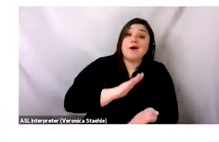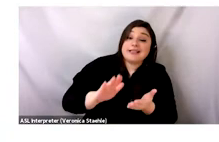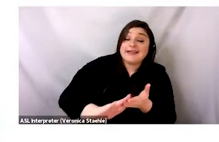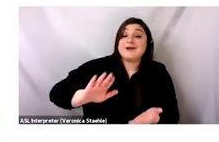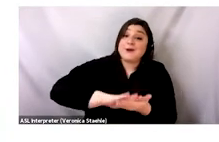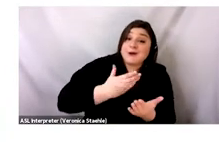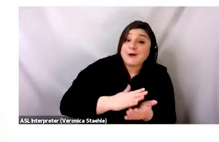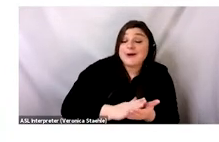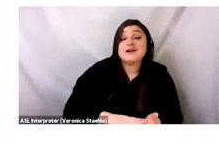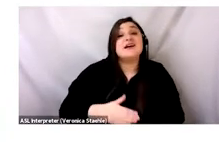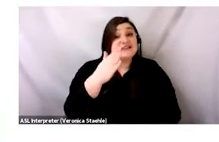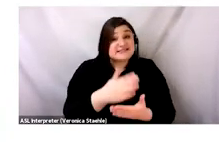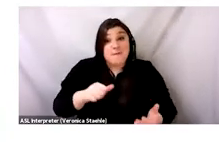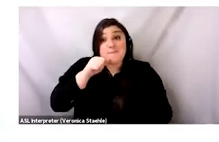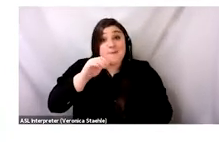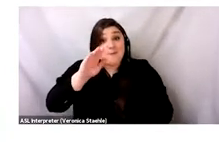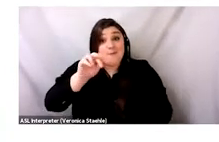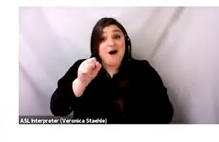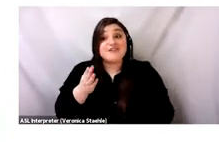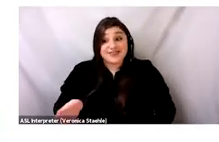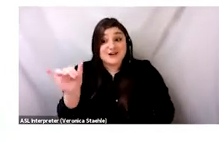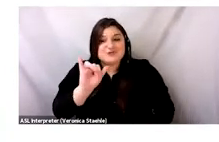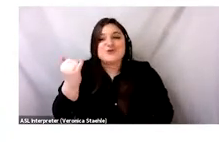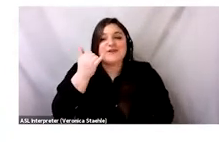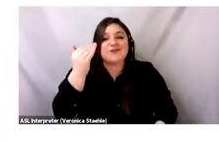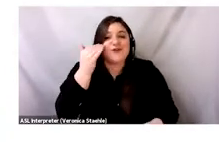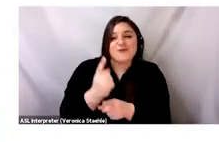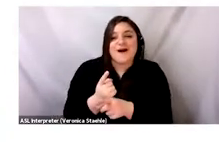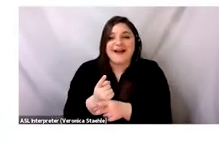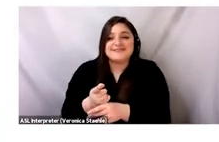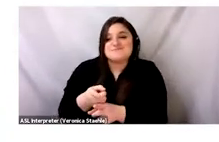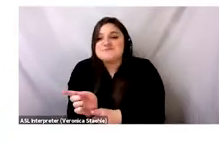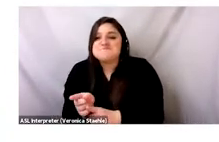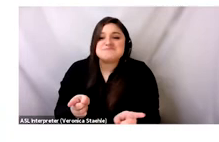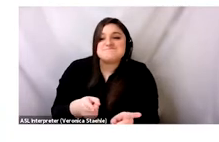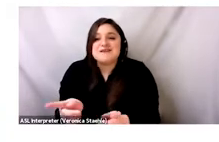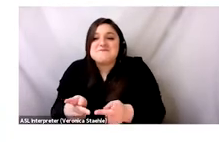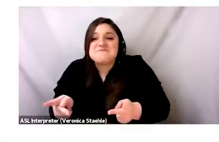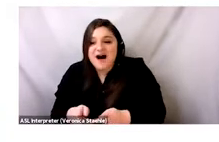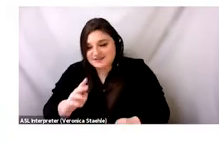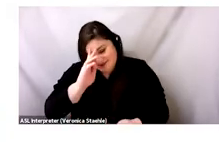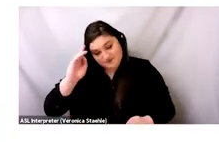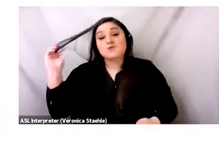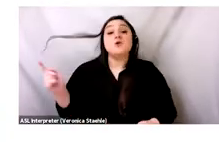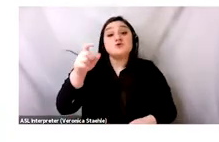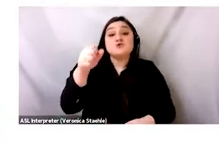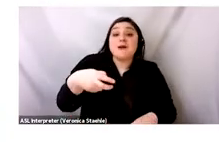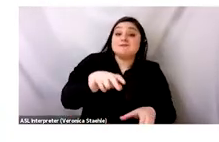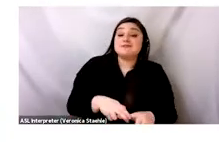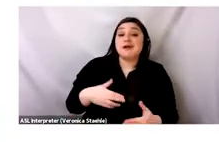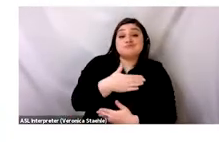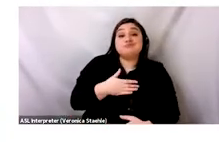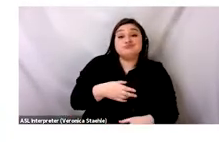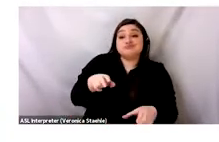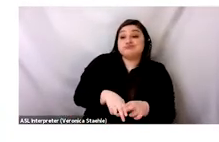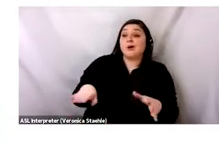there's cooking, cleaning, there's even bars in Contramento, if you know where to look, and plenty of places to sort of take a break and